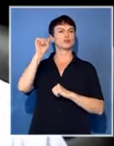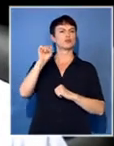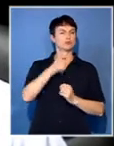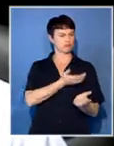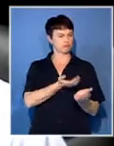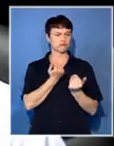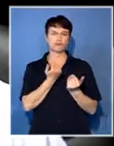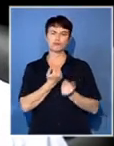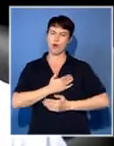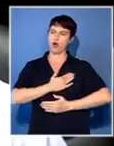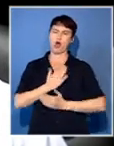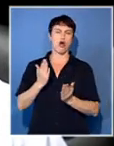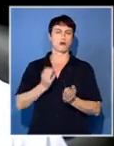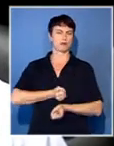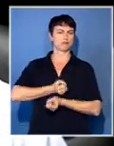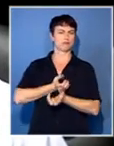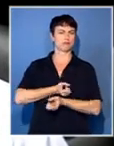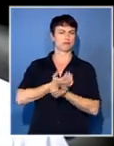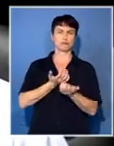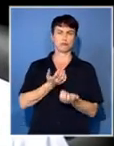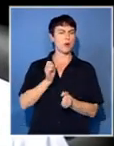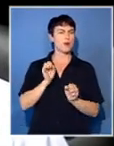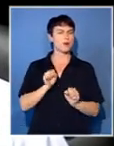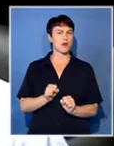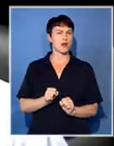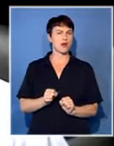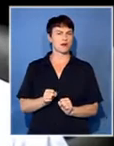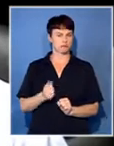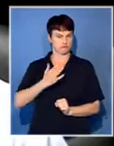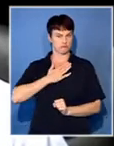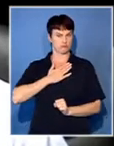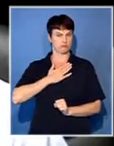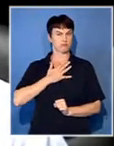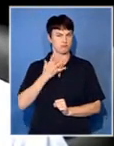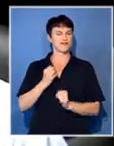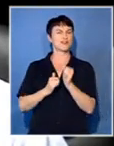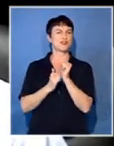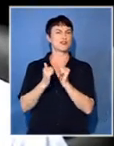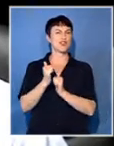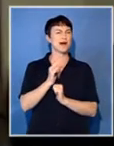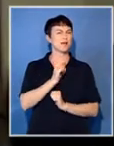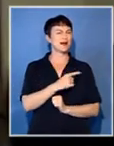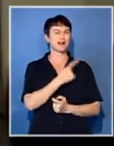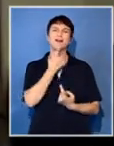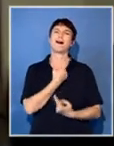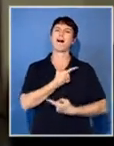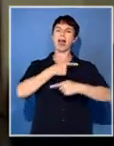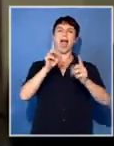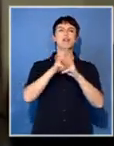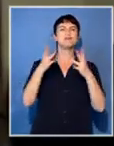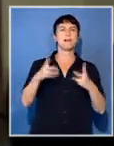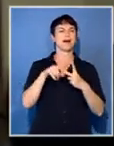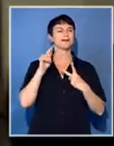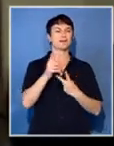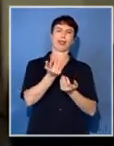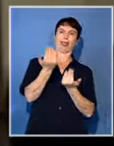COSATU house in the structures of the Federation not through the media so you're not able to